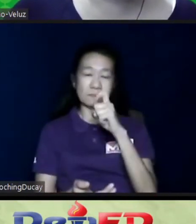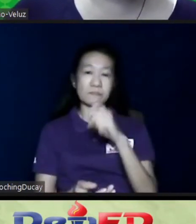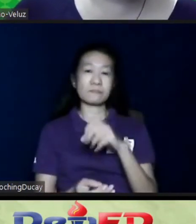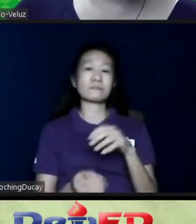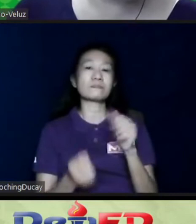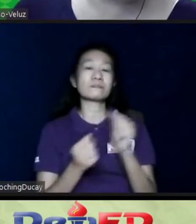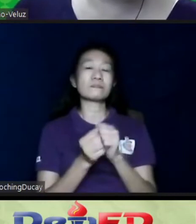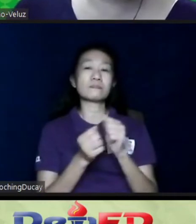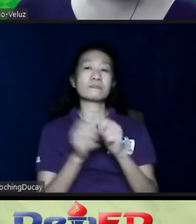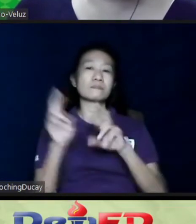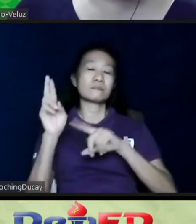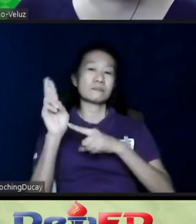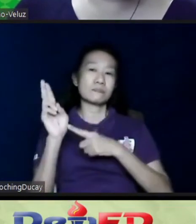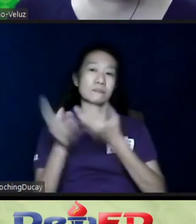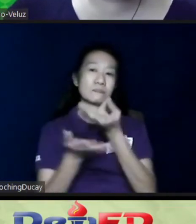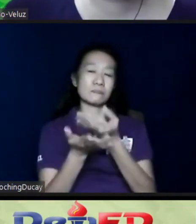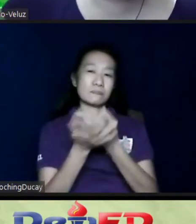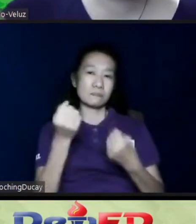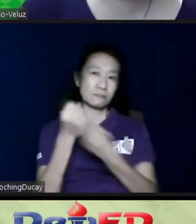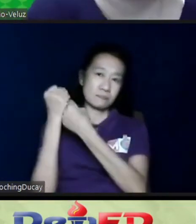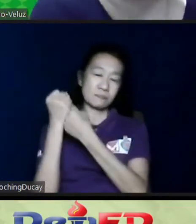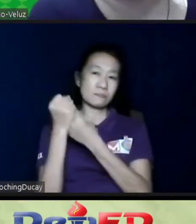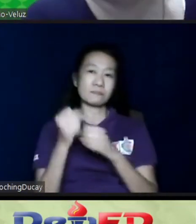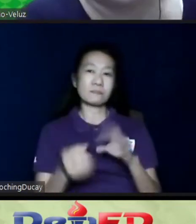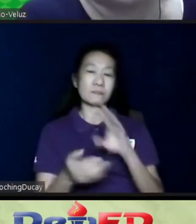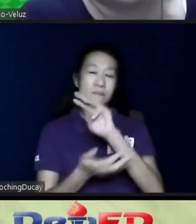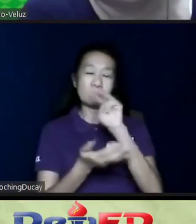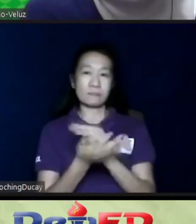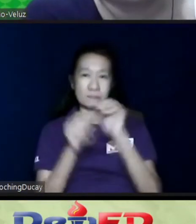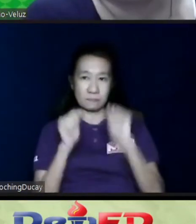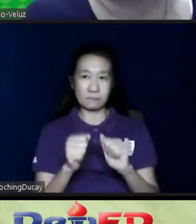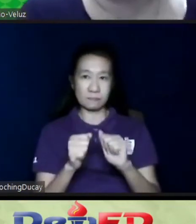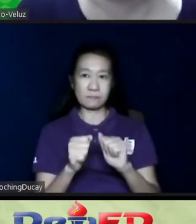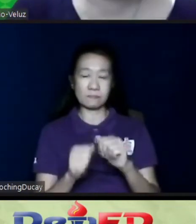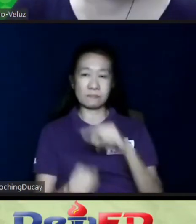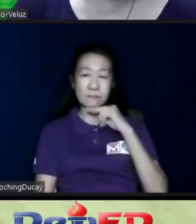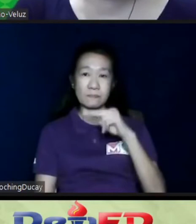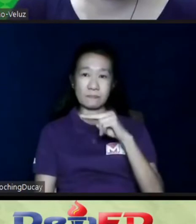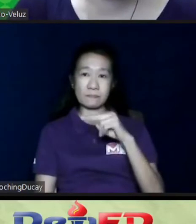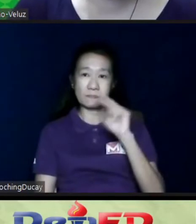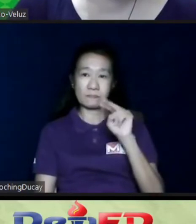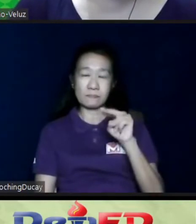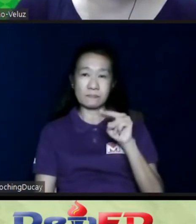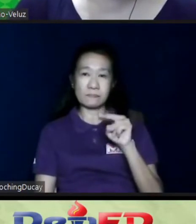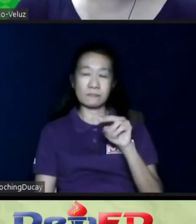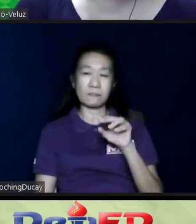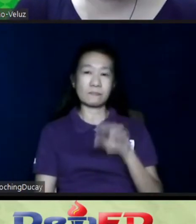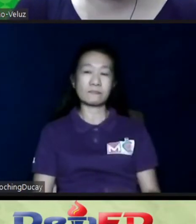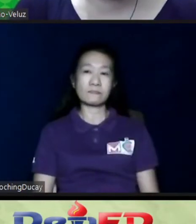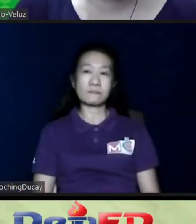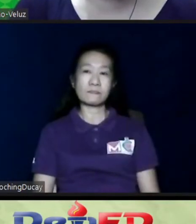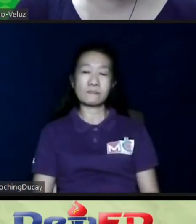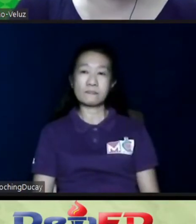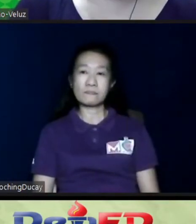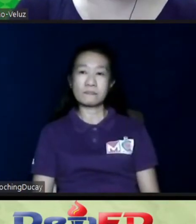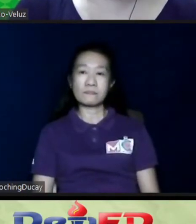a lot of resources and funding and only big cities like Mandaluyong can afford it, that's not necessarily the case. You can start